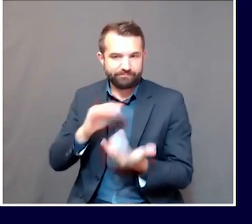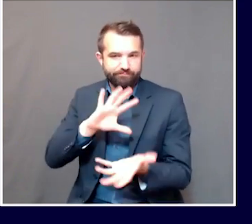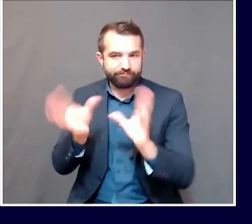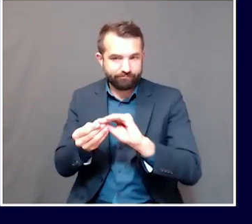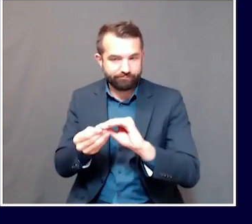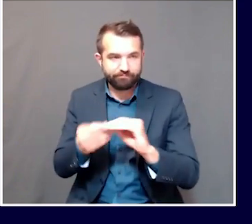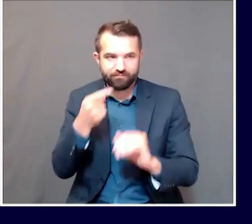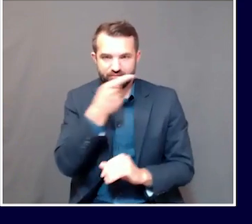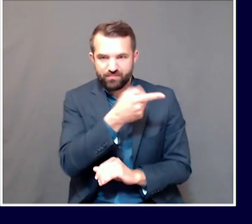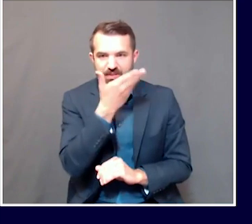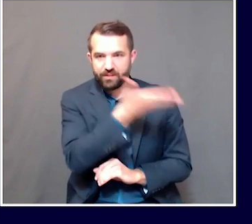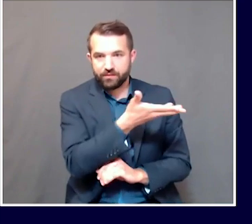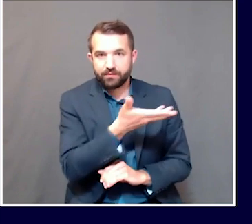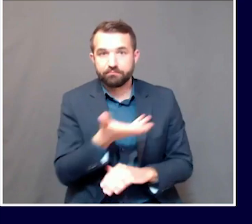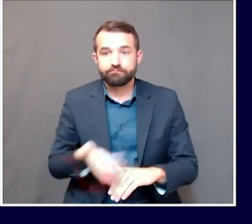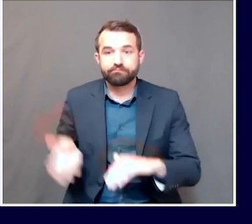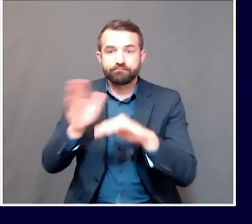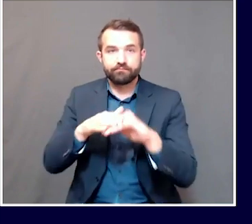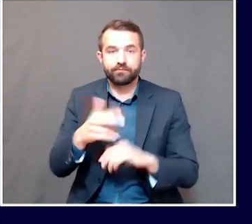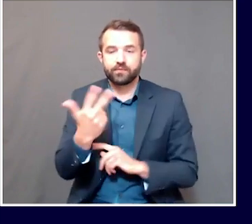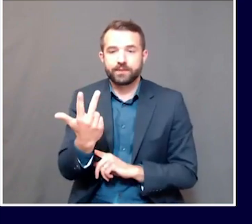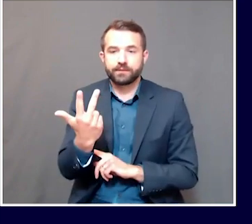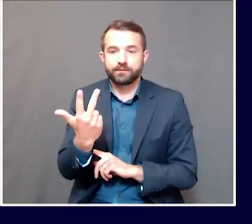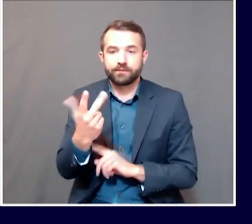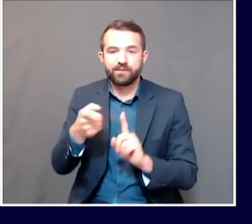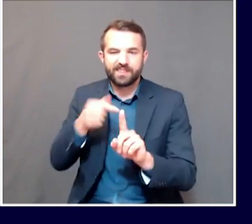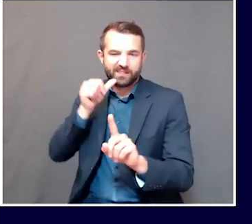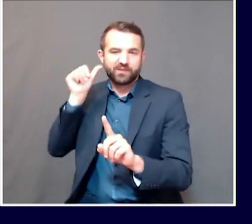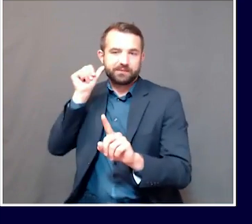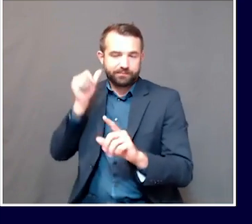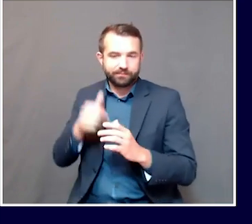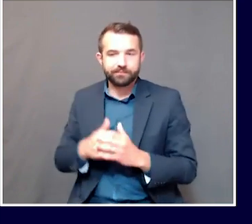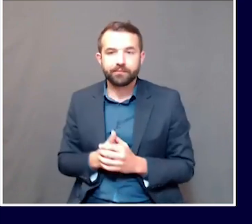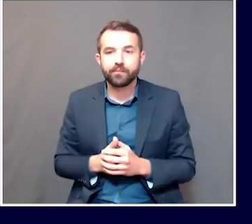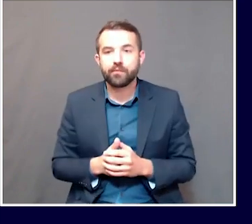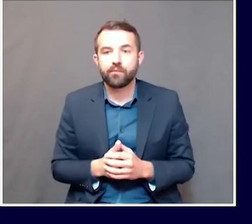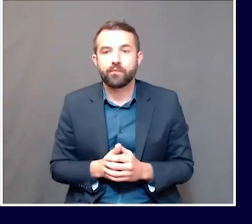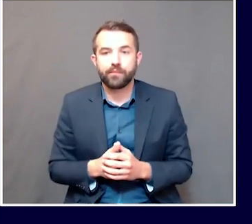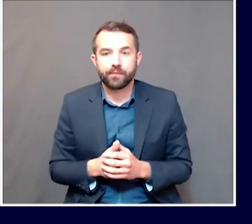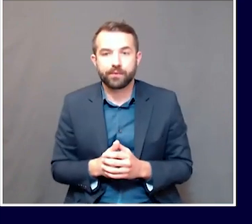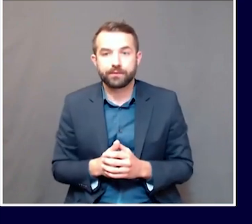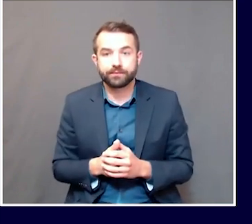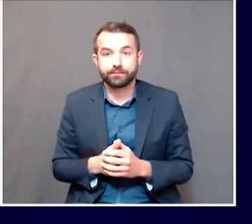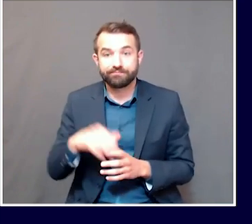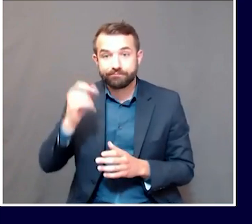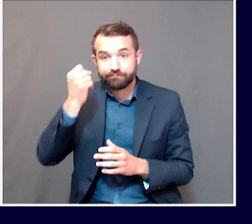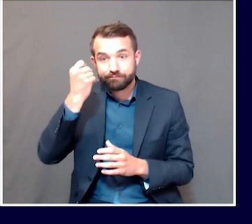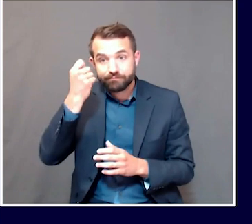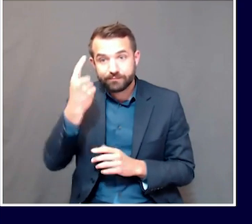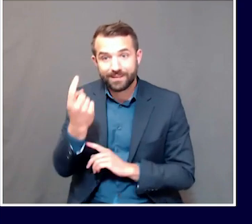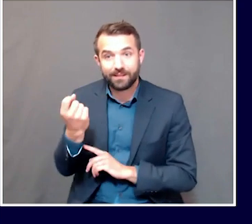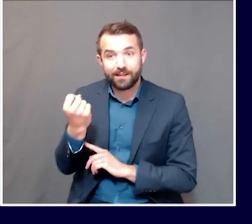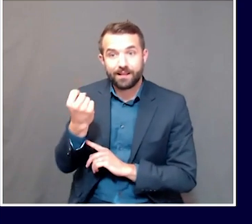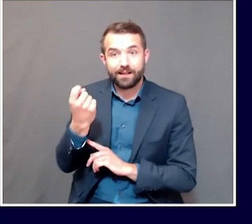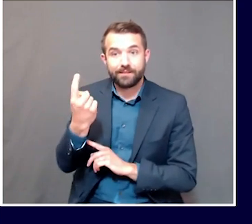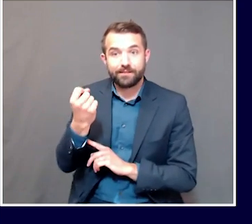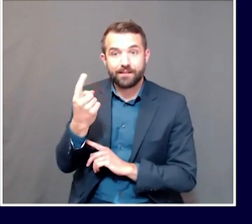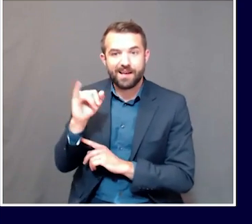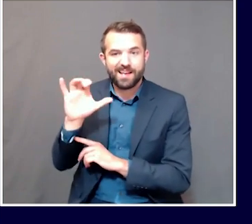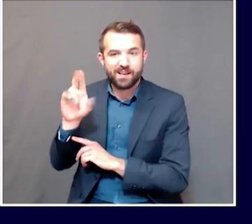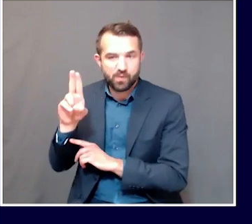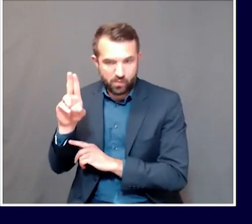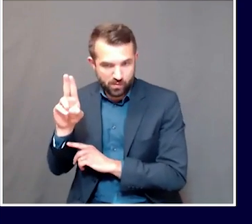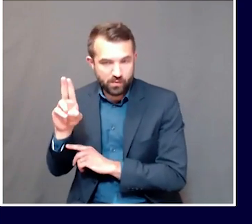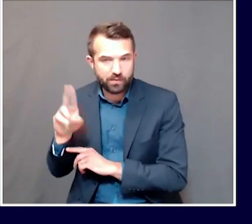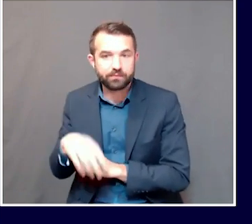an increase of 3 people since yesterday. Of those 32 individuals, 11 are in the ICU and